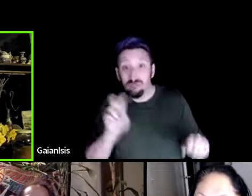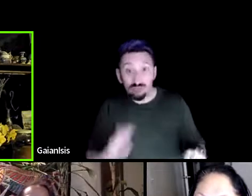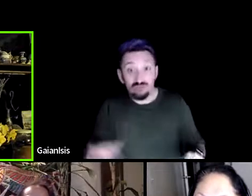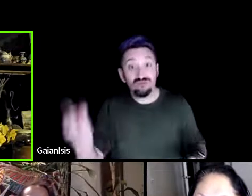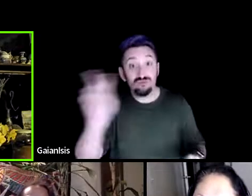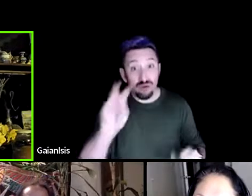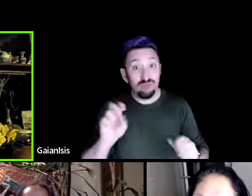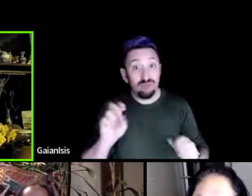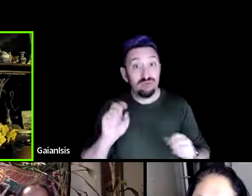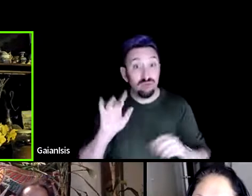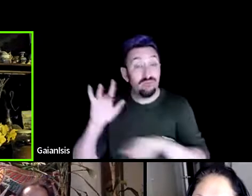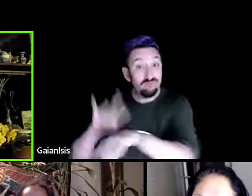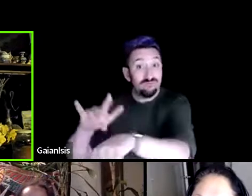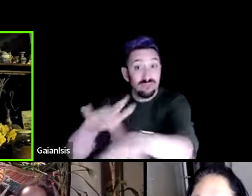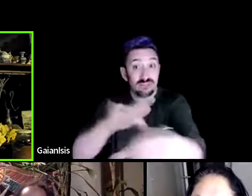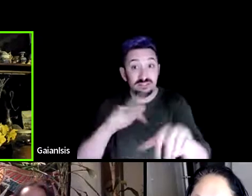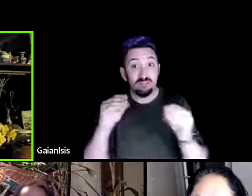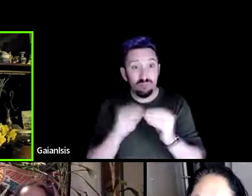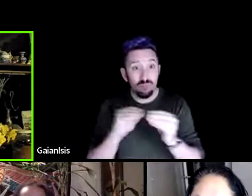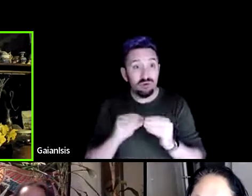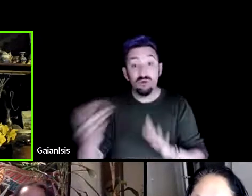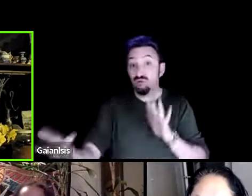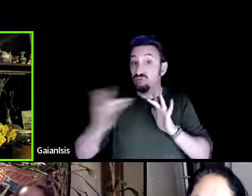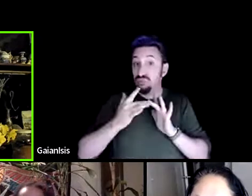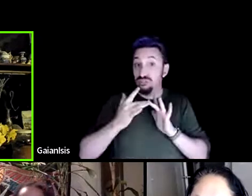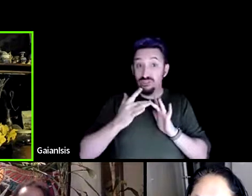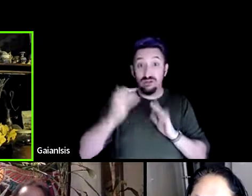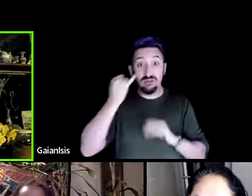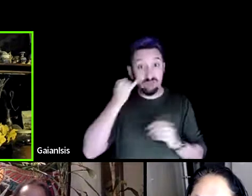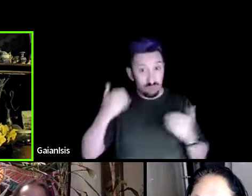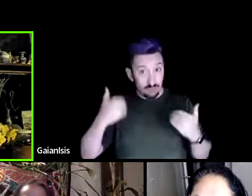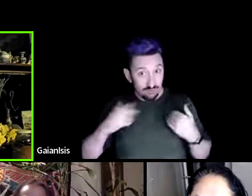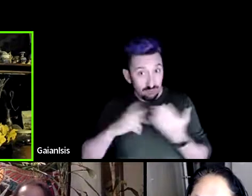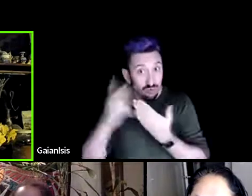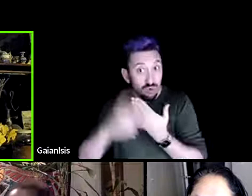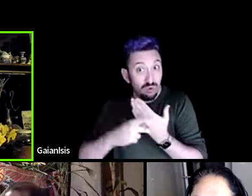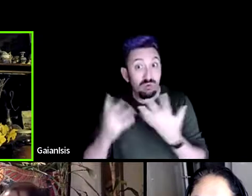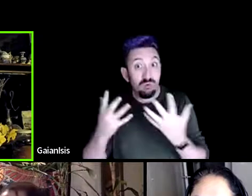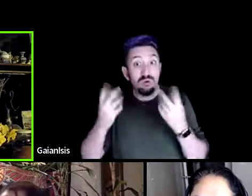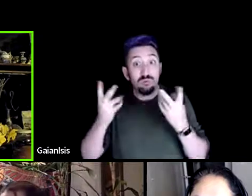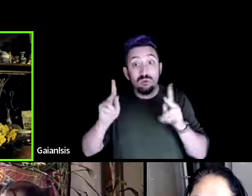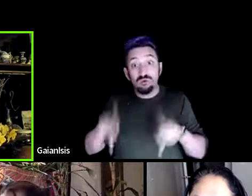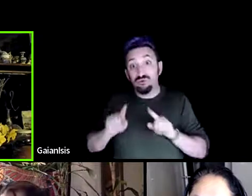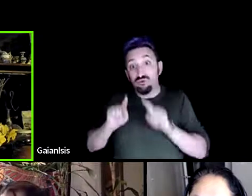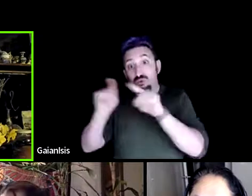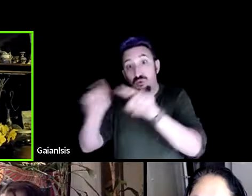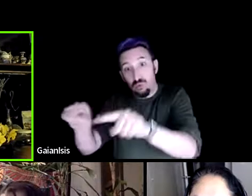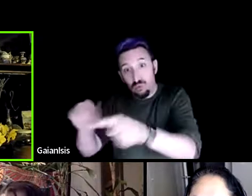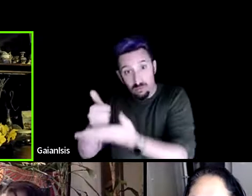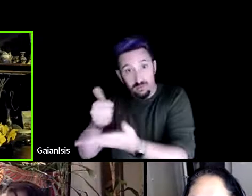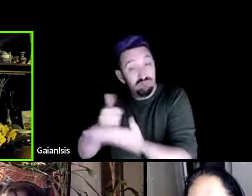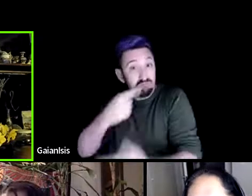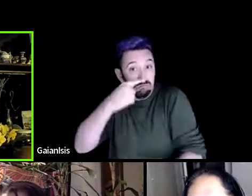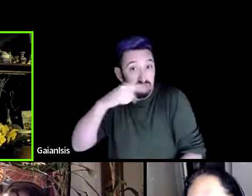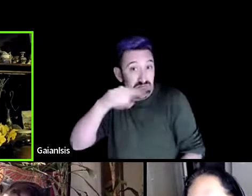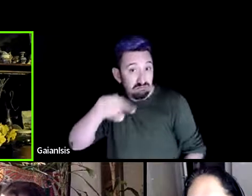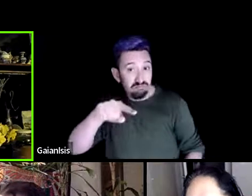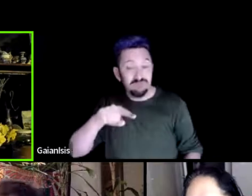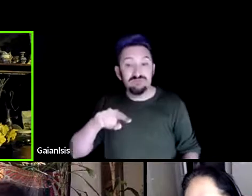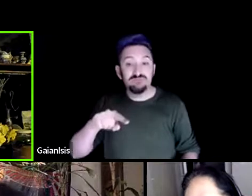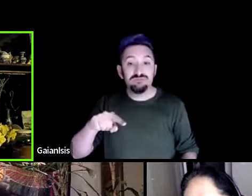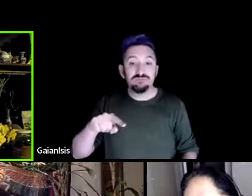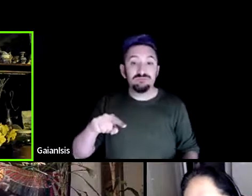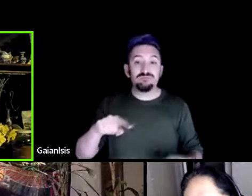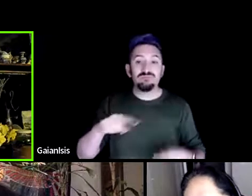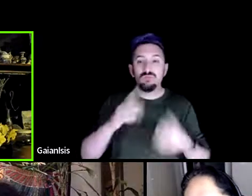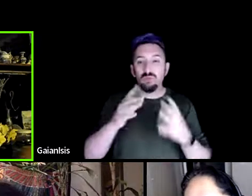to reach out if you've got programs and wants someone to come and help and part of our regenerative land management our students need to